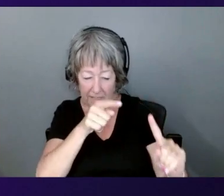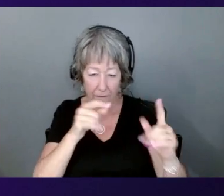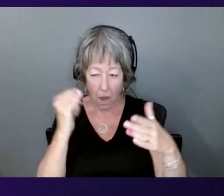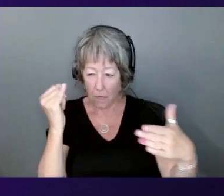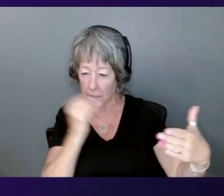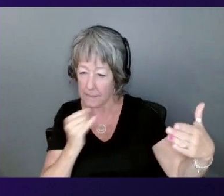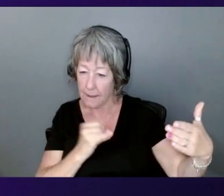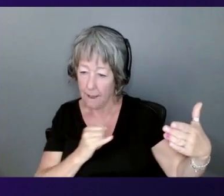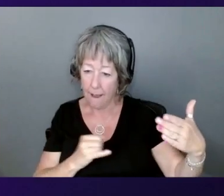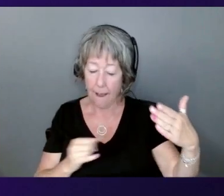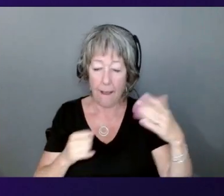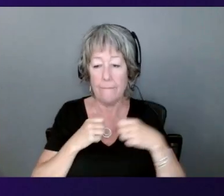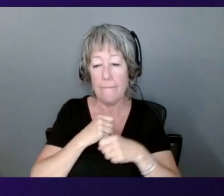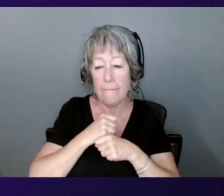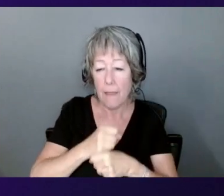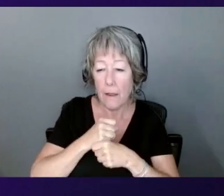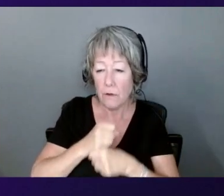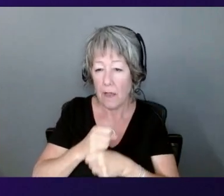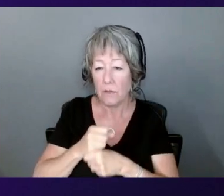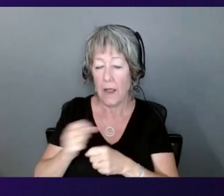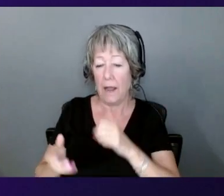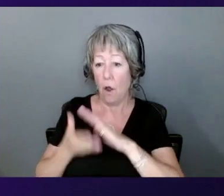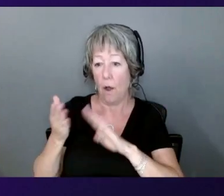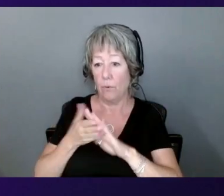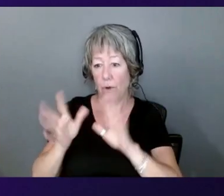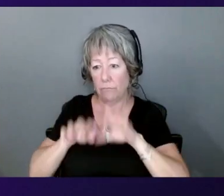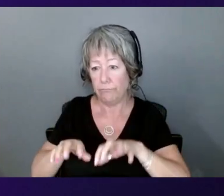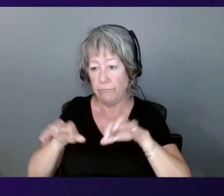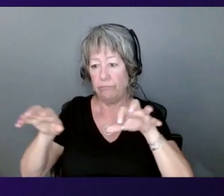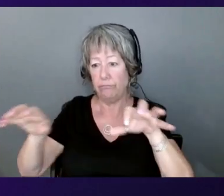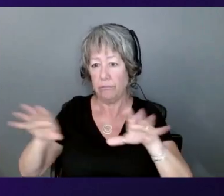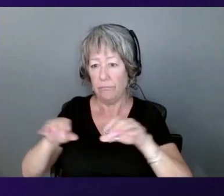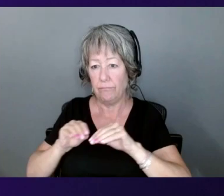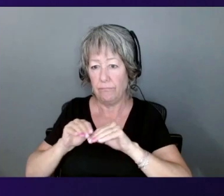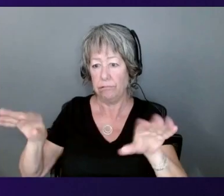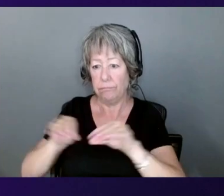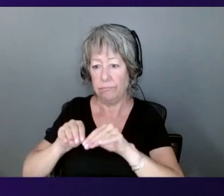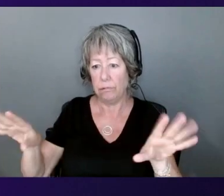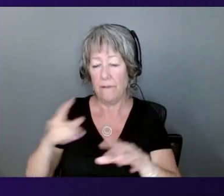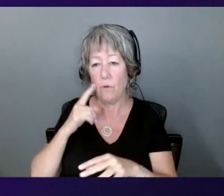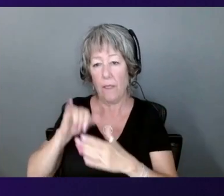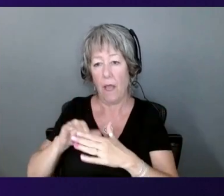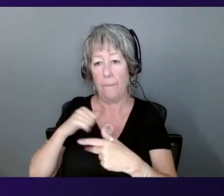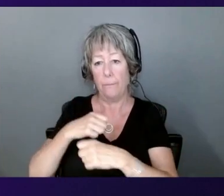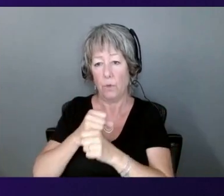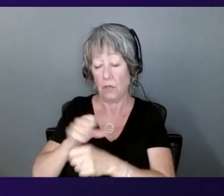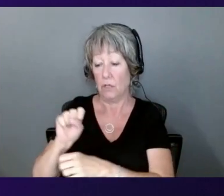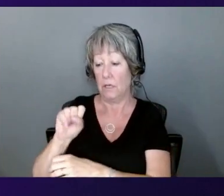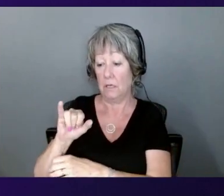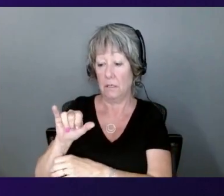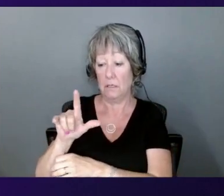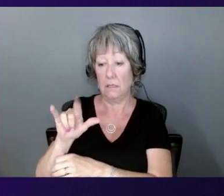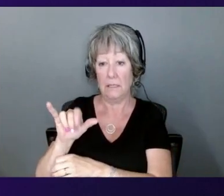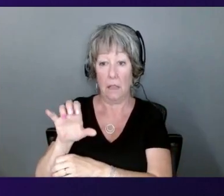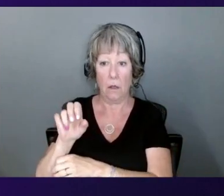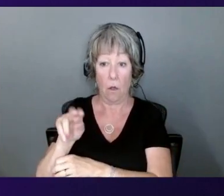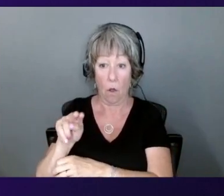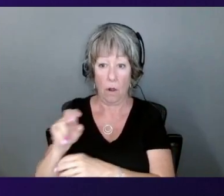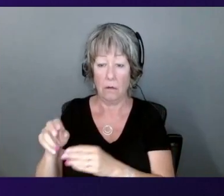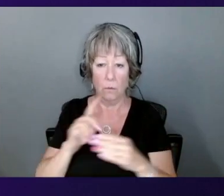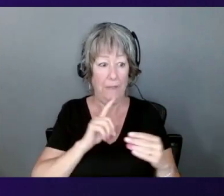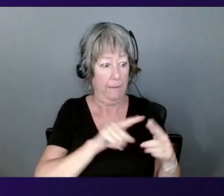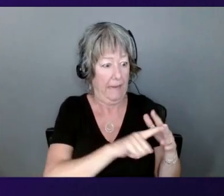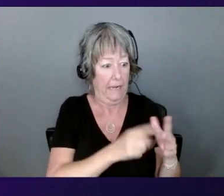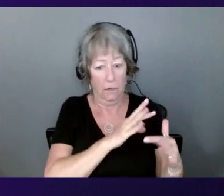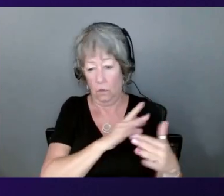and really operate volume of production silicon end-to-end. And that silicon is all purpose-built for